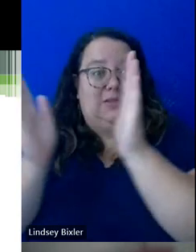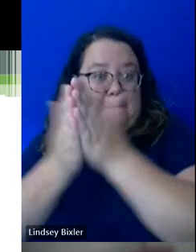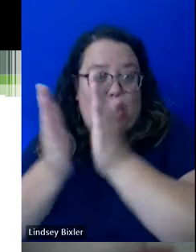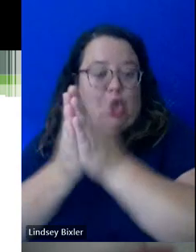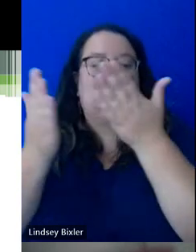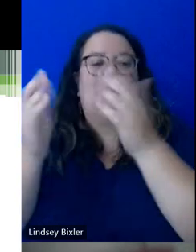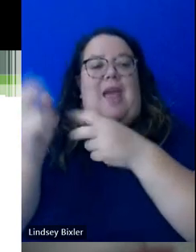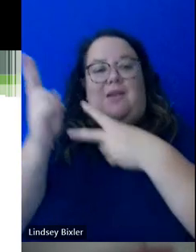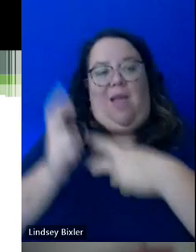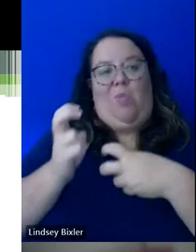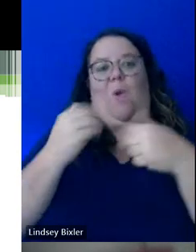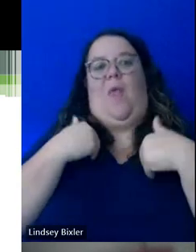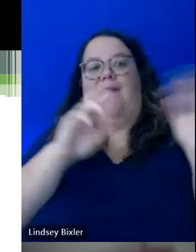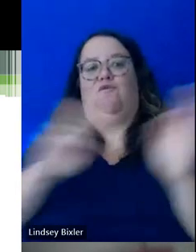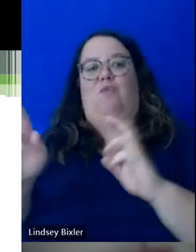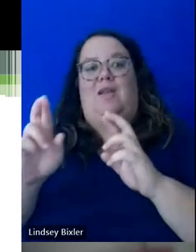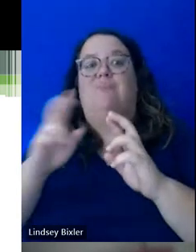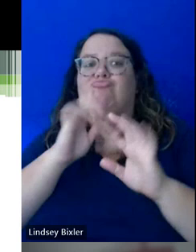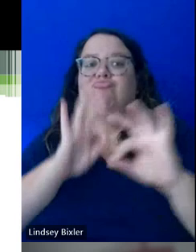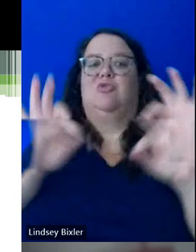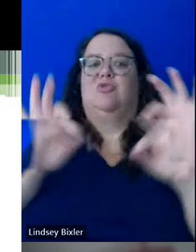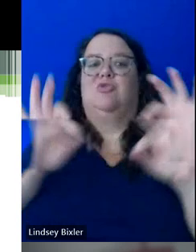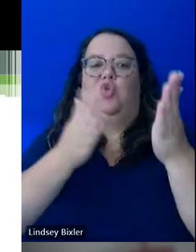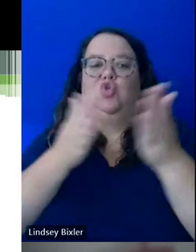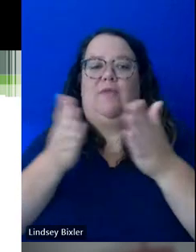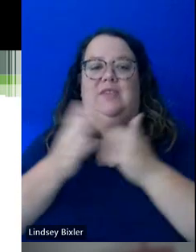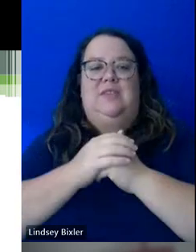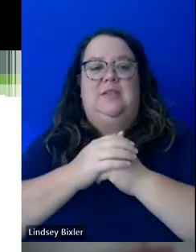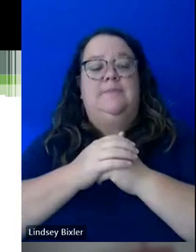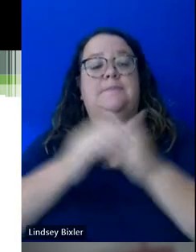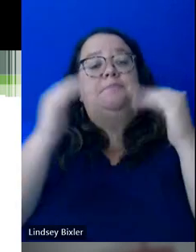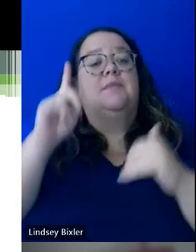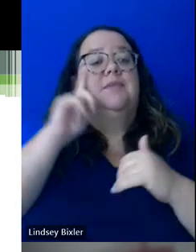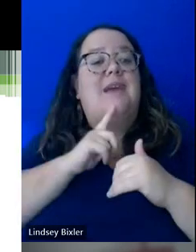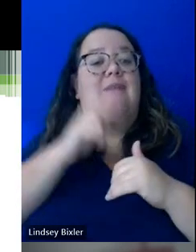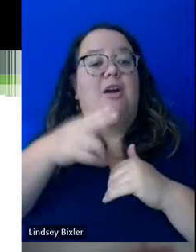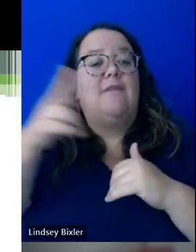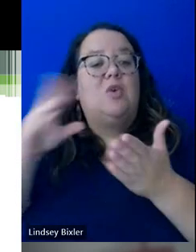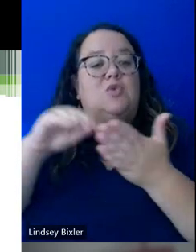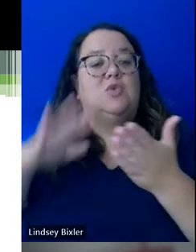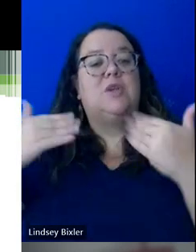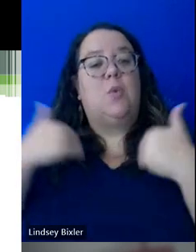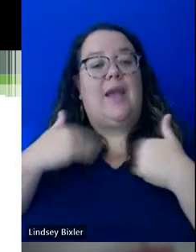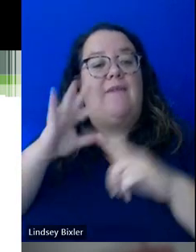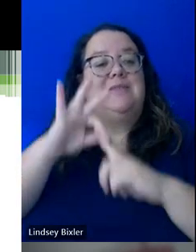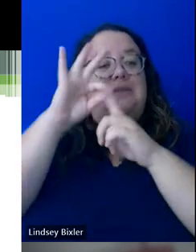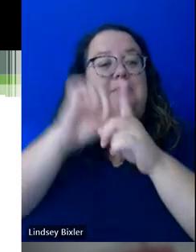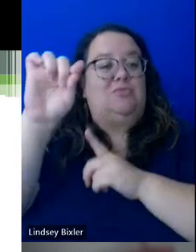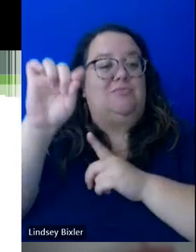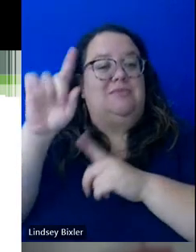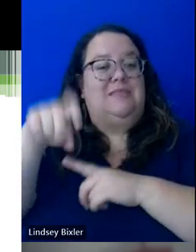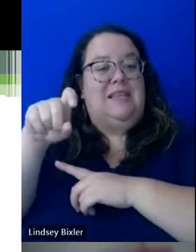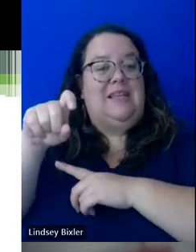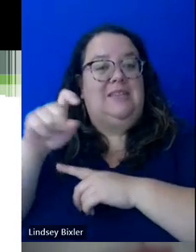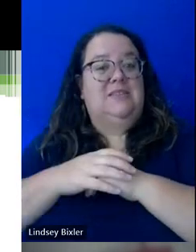have them ready. It's a pretty cool service. For deaf and hard of hearing students, we have specialized needs that